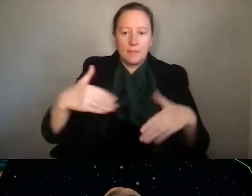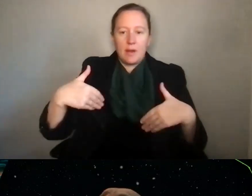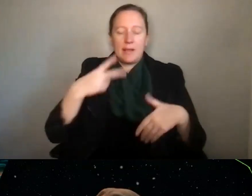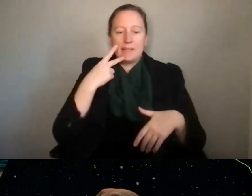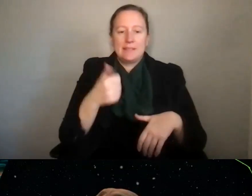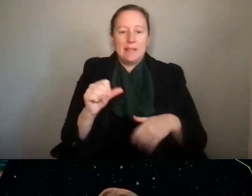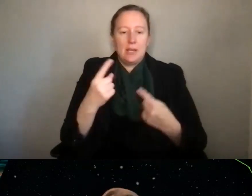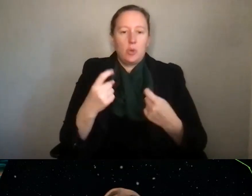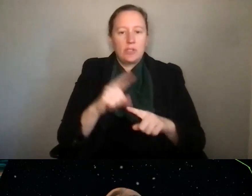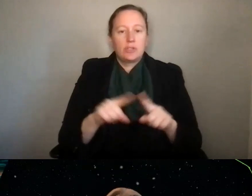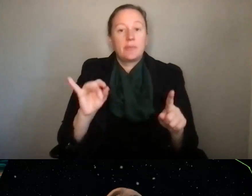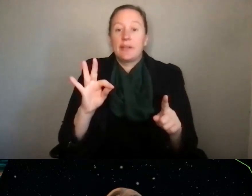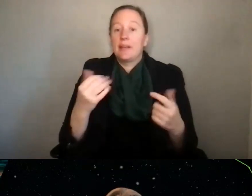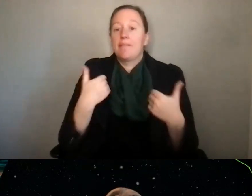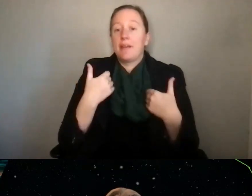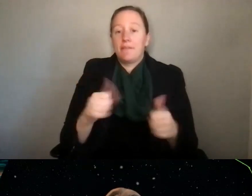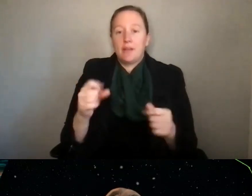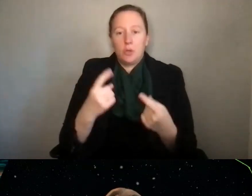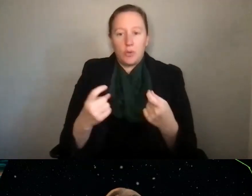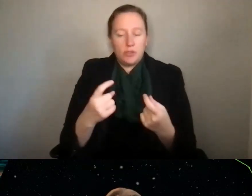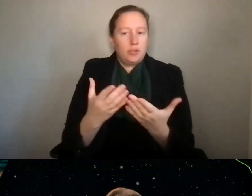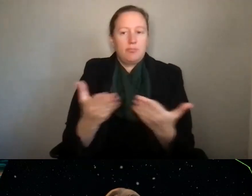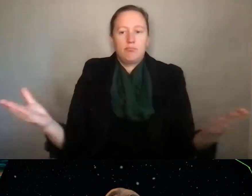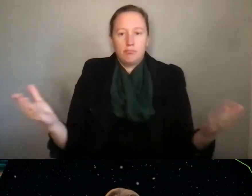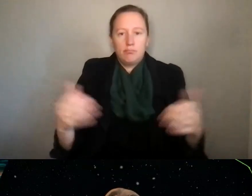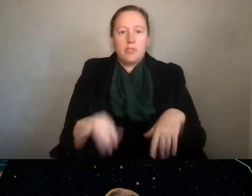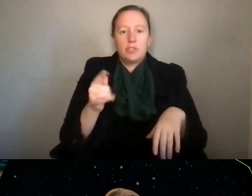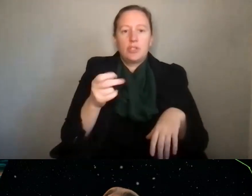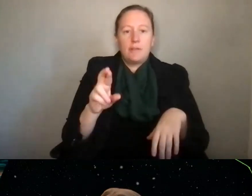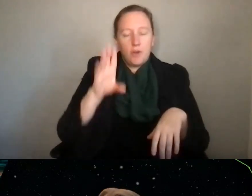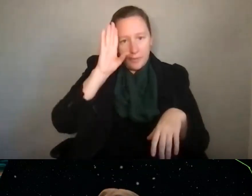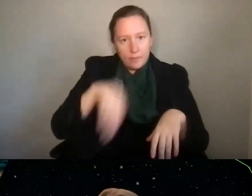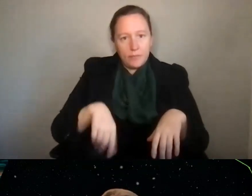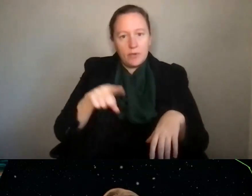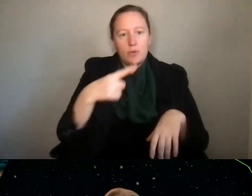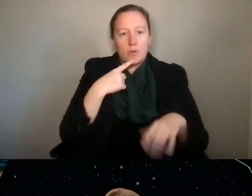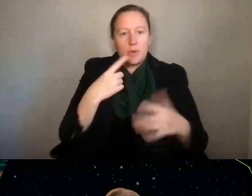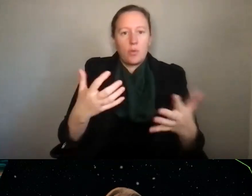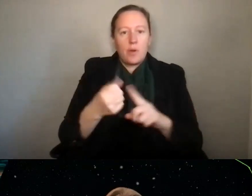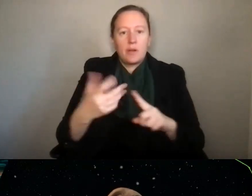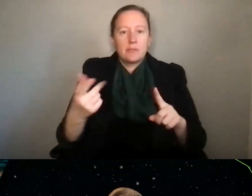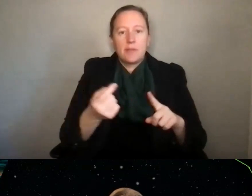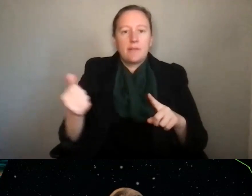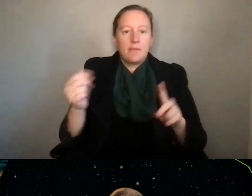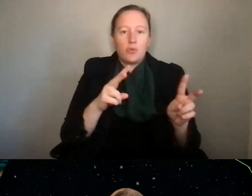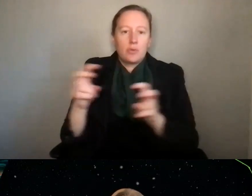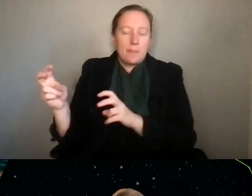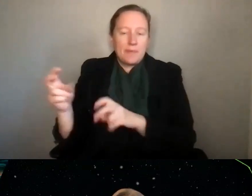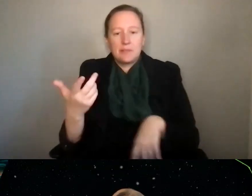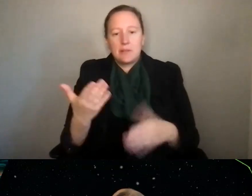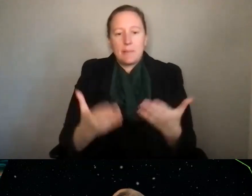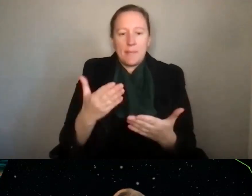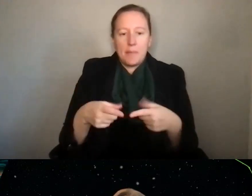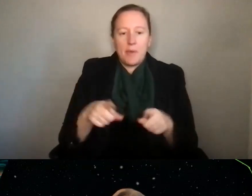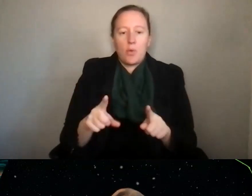the Q&A right now, but Jennifer, know you said that you might want to expand on a couple of topics. So maybe while